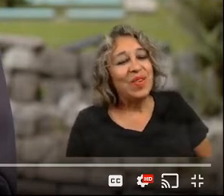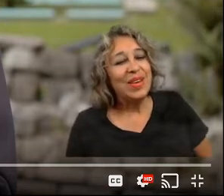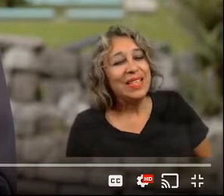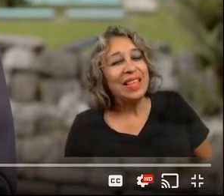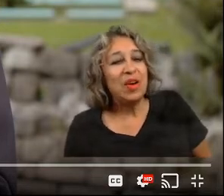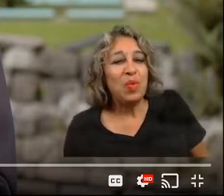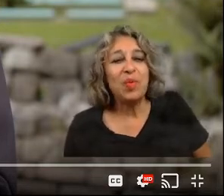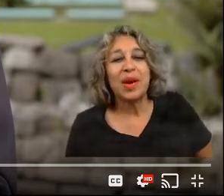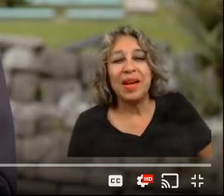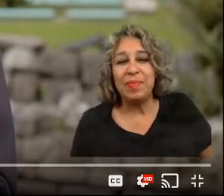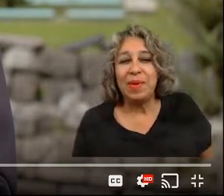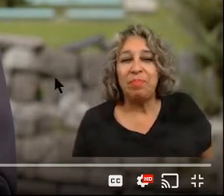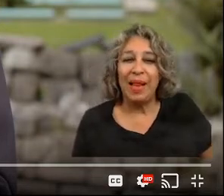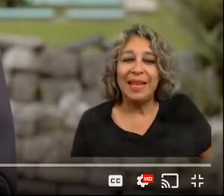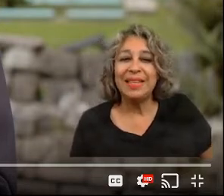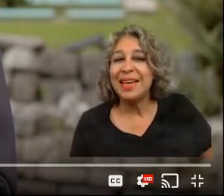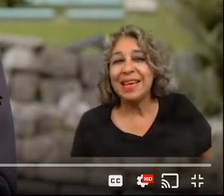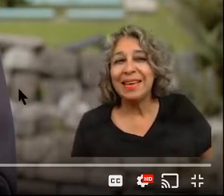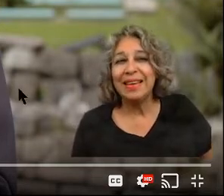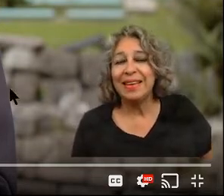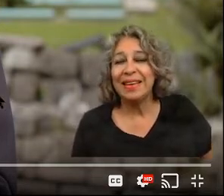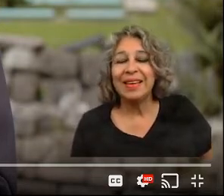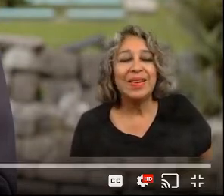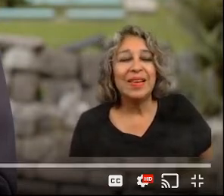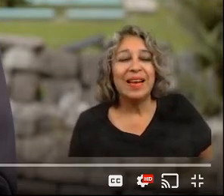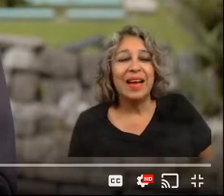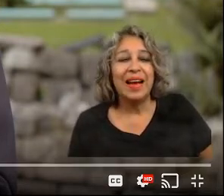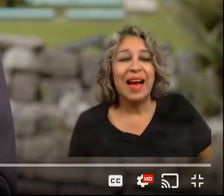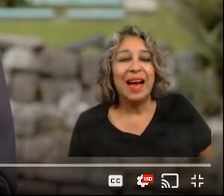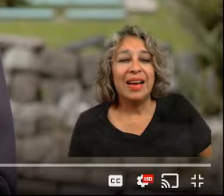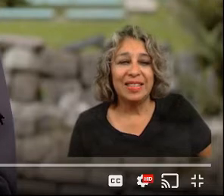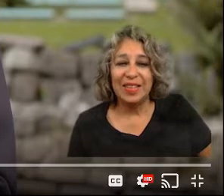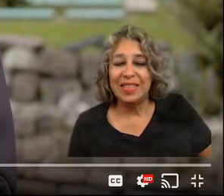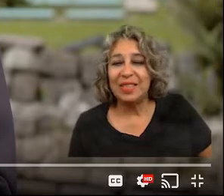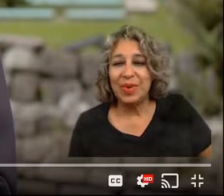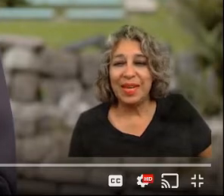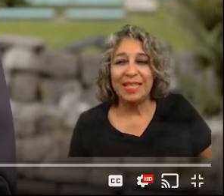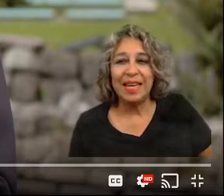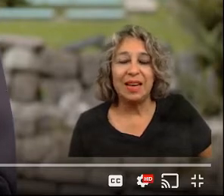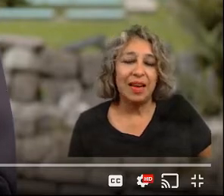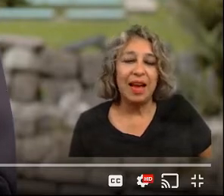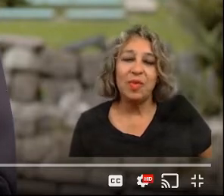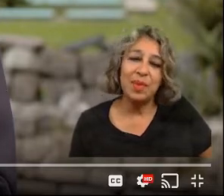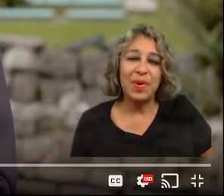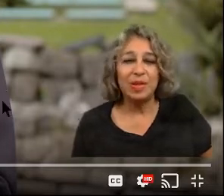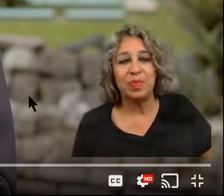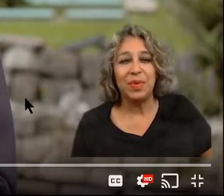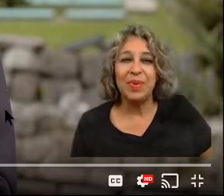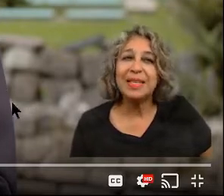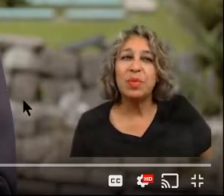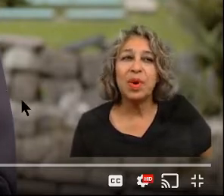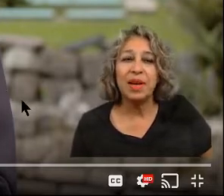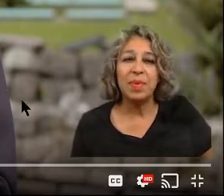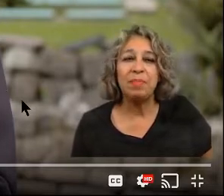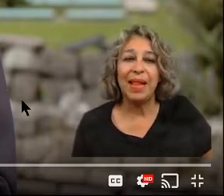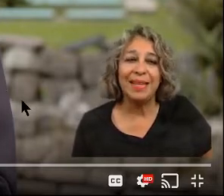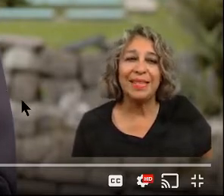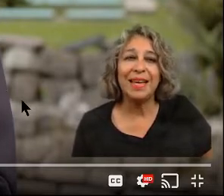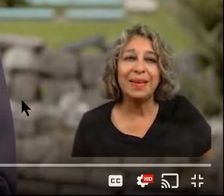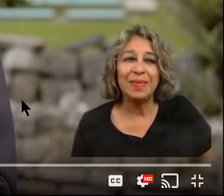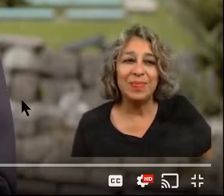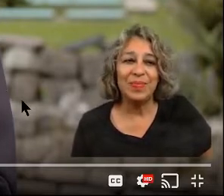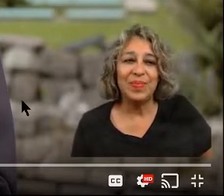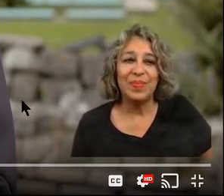um we said that we were going to be planting uh so this is what he's saying i don't want to boast but we said we're going to be